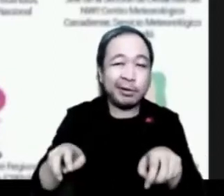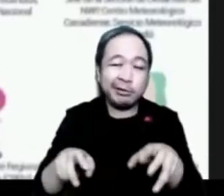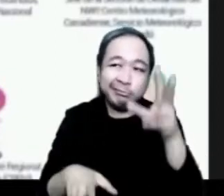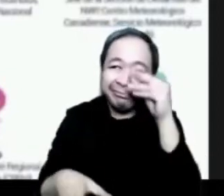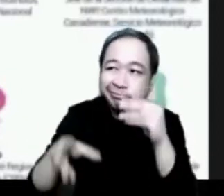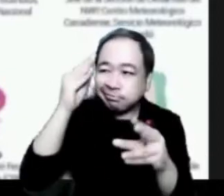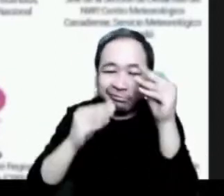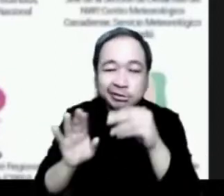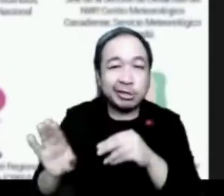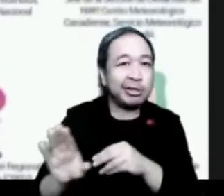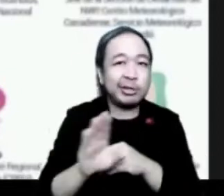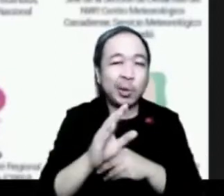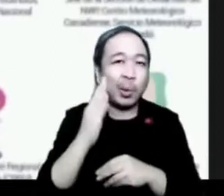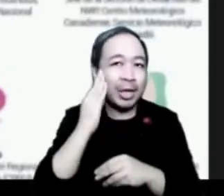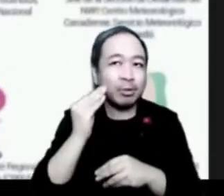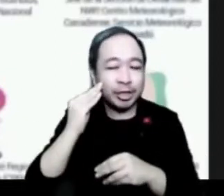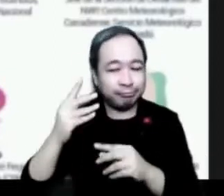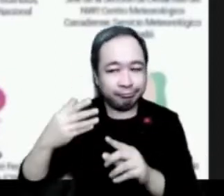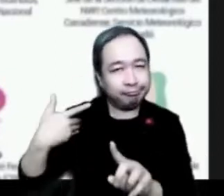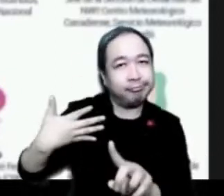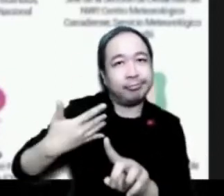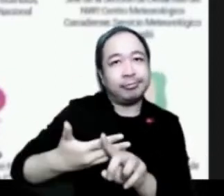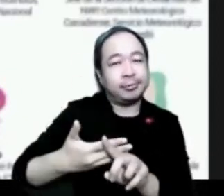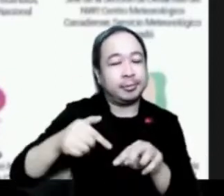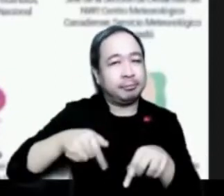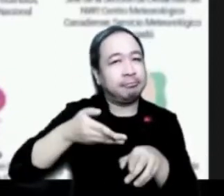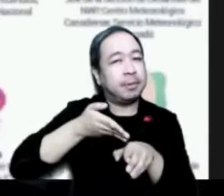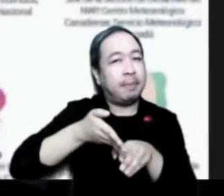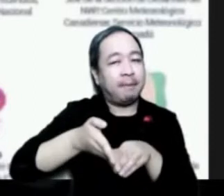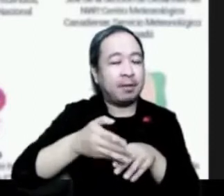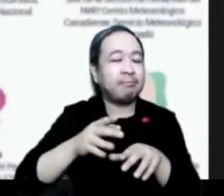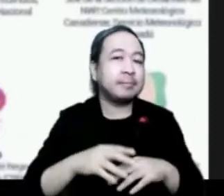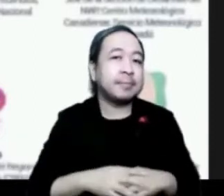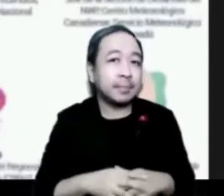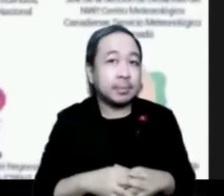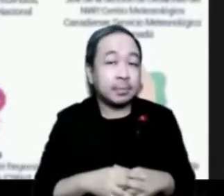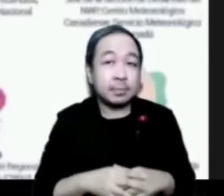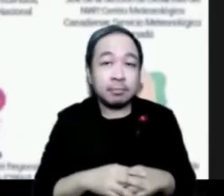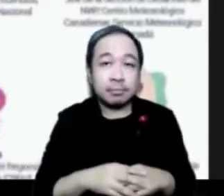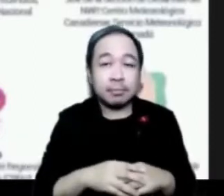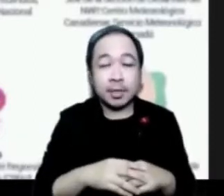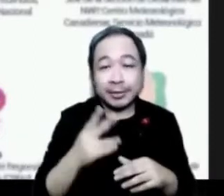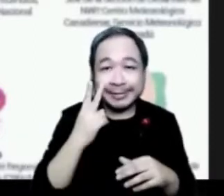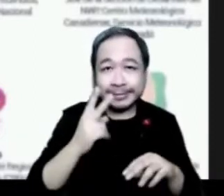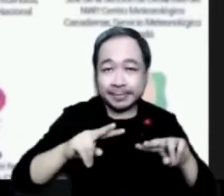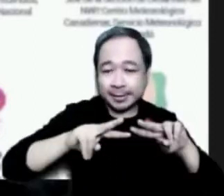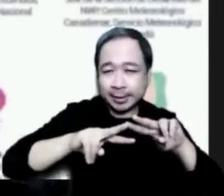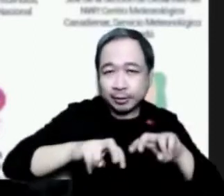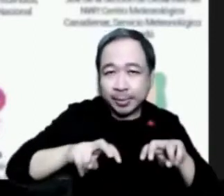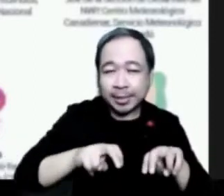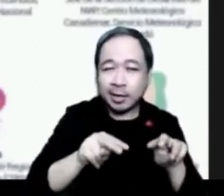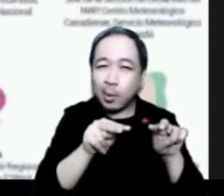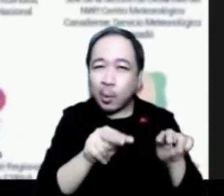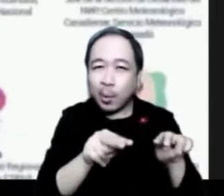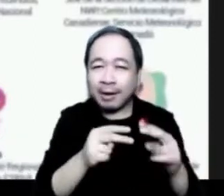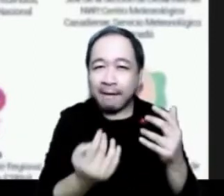these fields. This session particularly aims to review lessons learned on wildfire monitoring prediction and response in